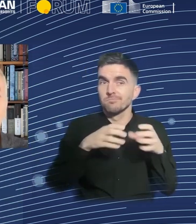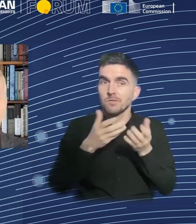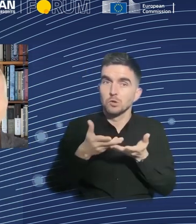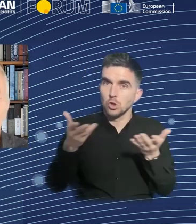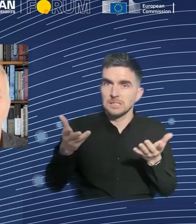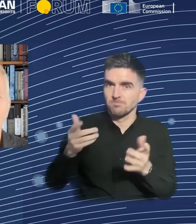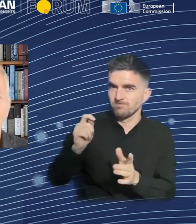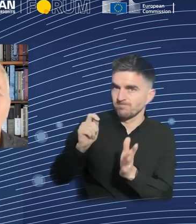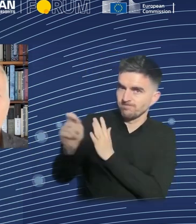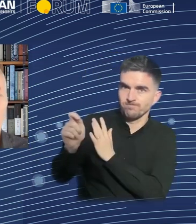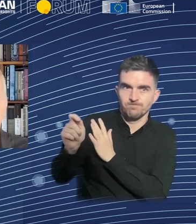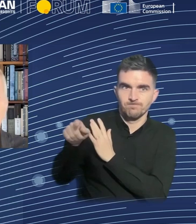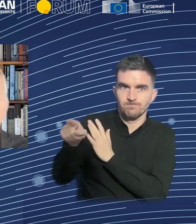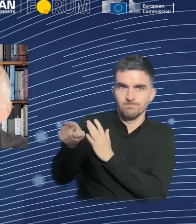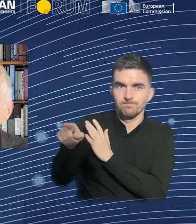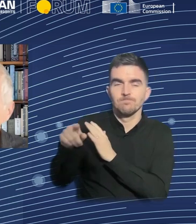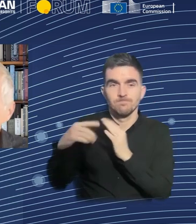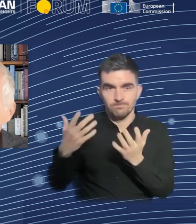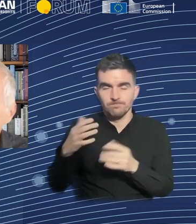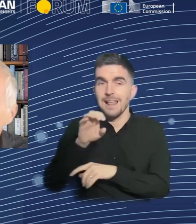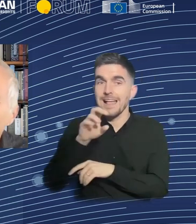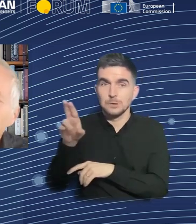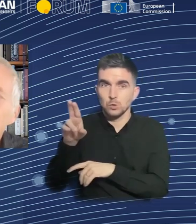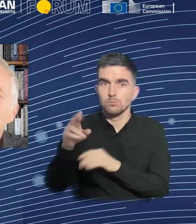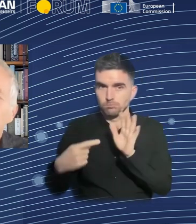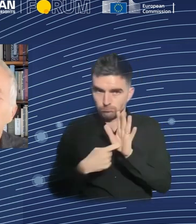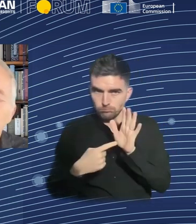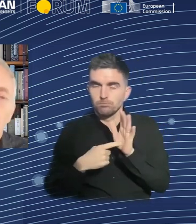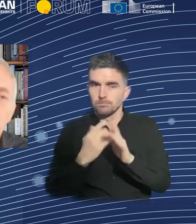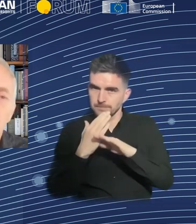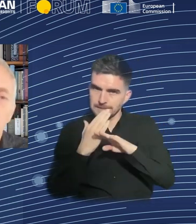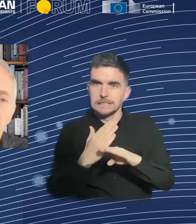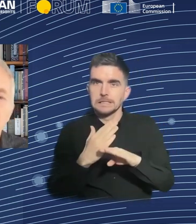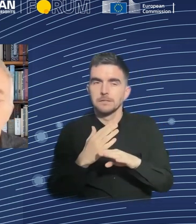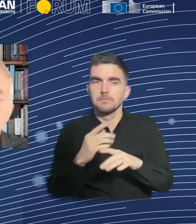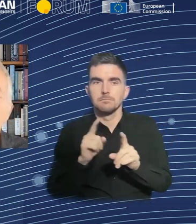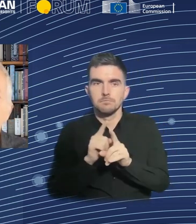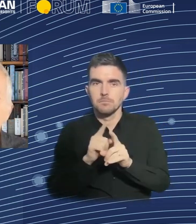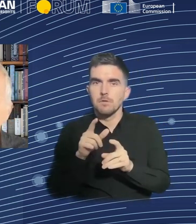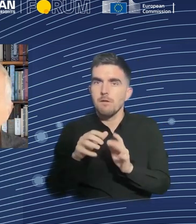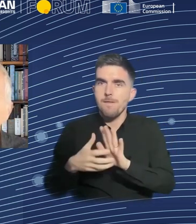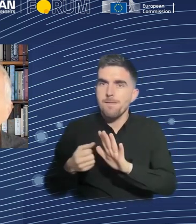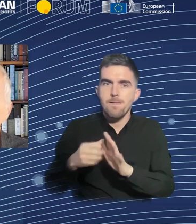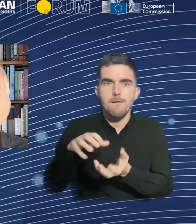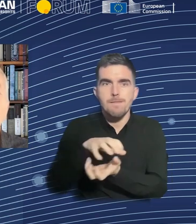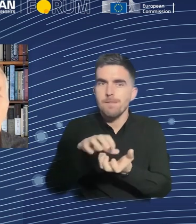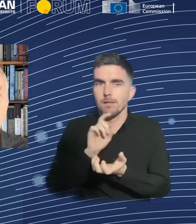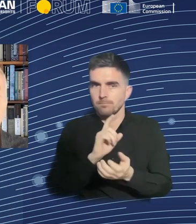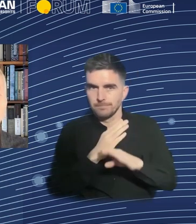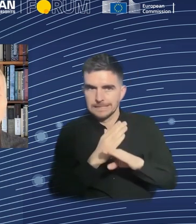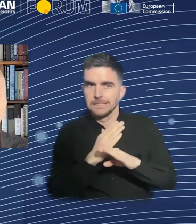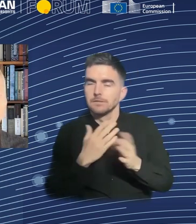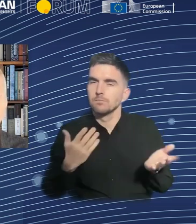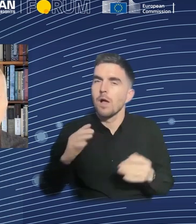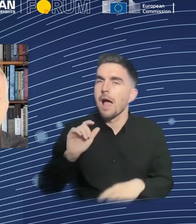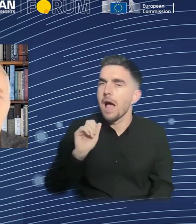for anti-competitive behavior. All of a sudden, this idealism becomes replaced by the need to increase